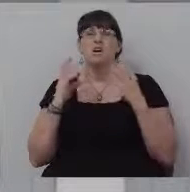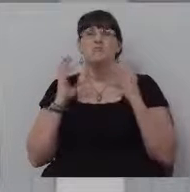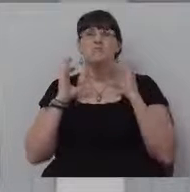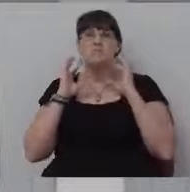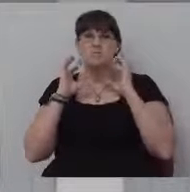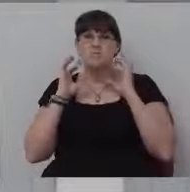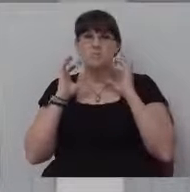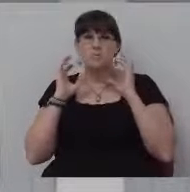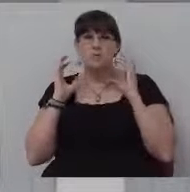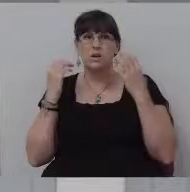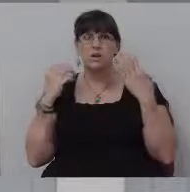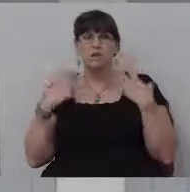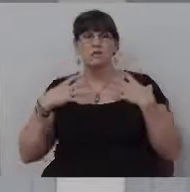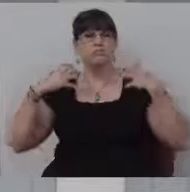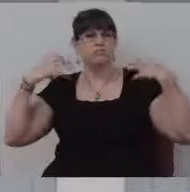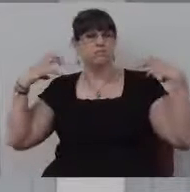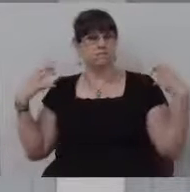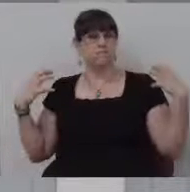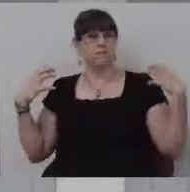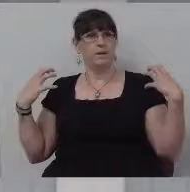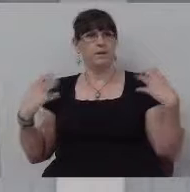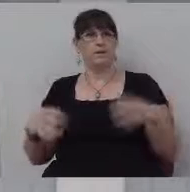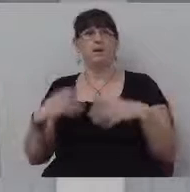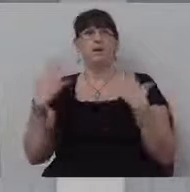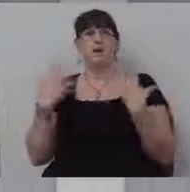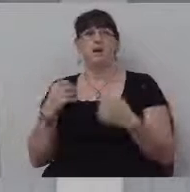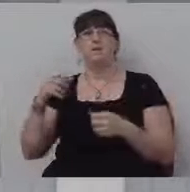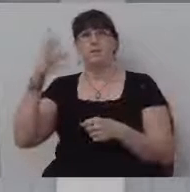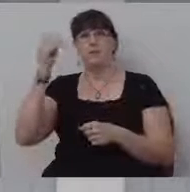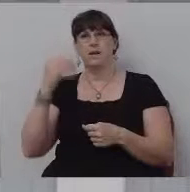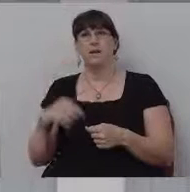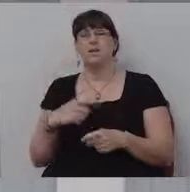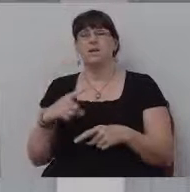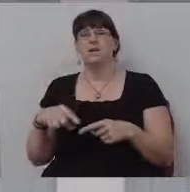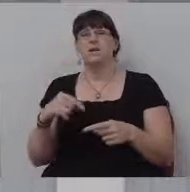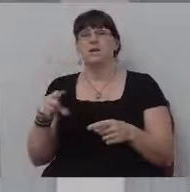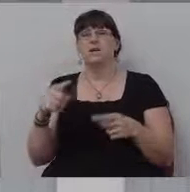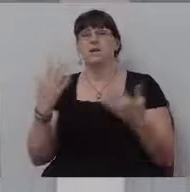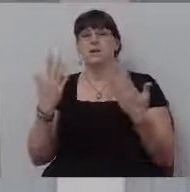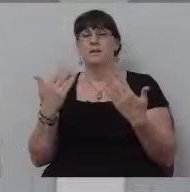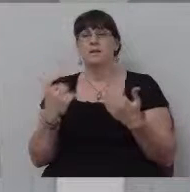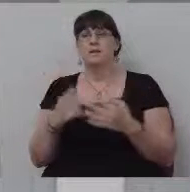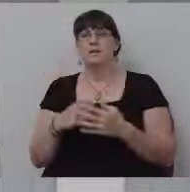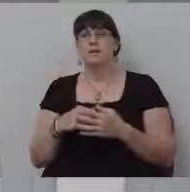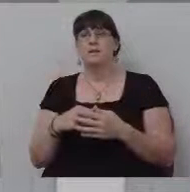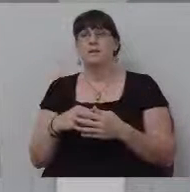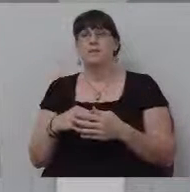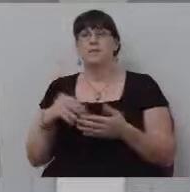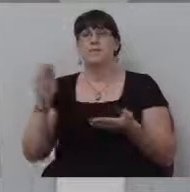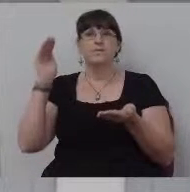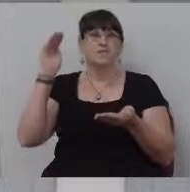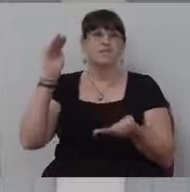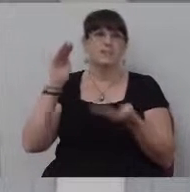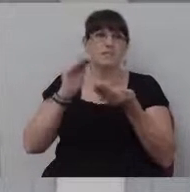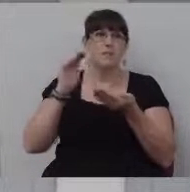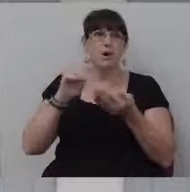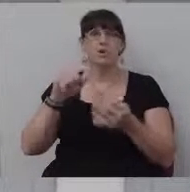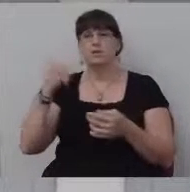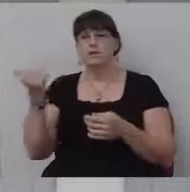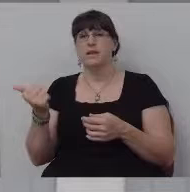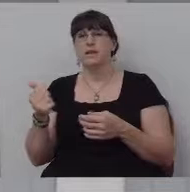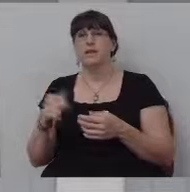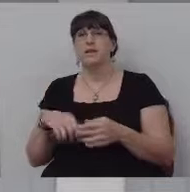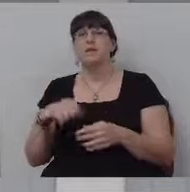I am now, but I was still a big man. I, um, lifted weights back then, did bodybuilding stuff. So I was about 220 pounds, um,